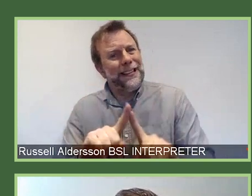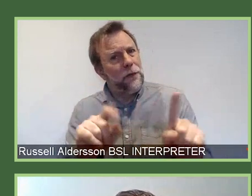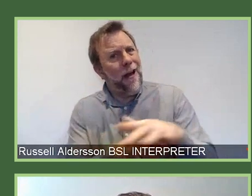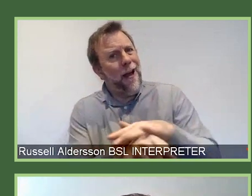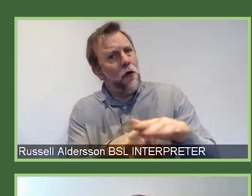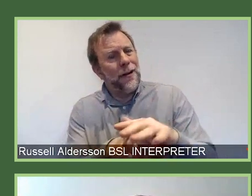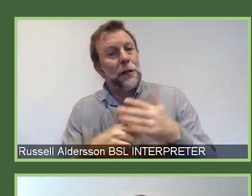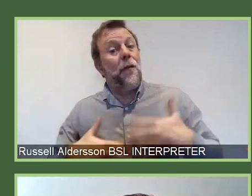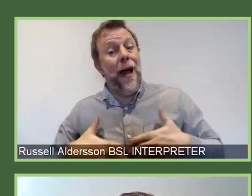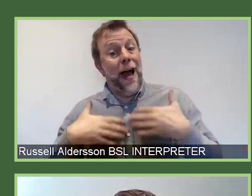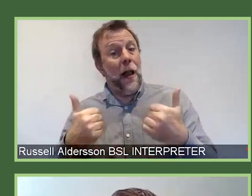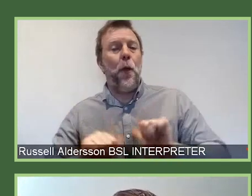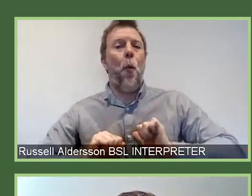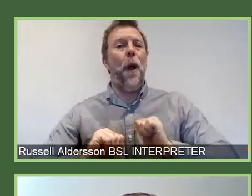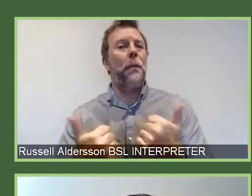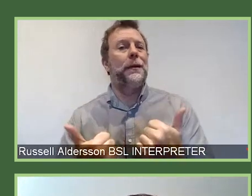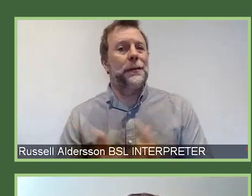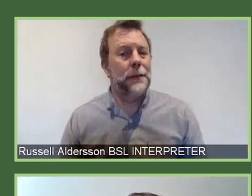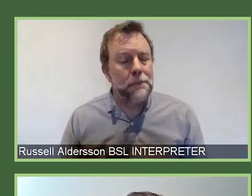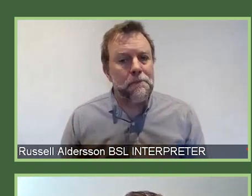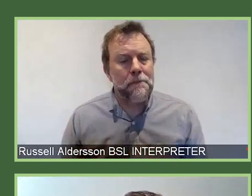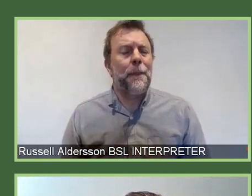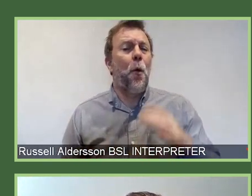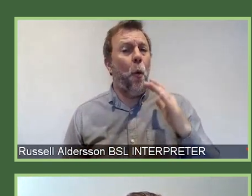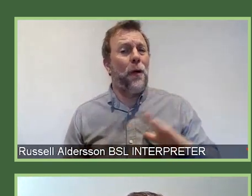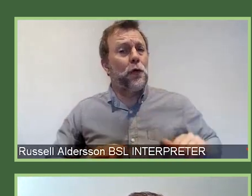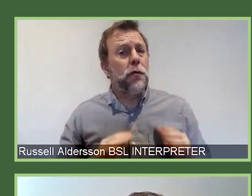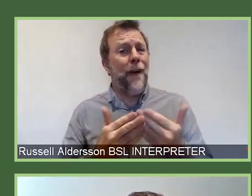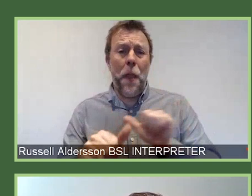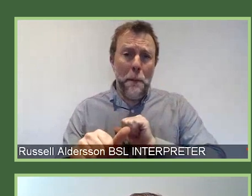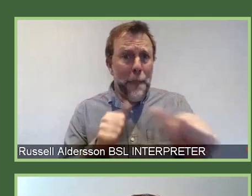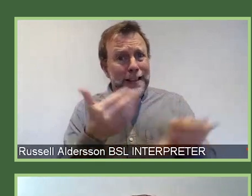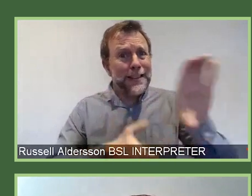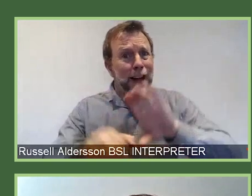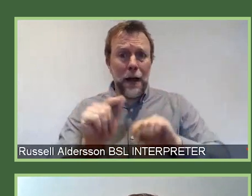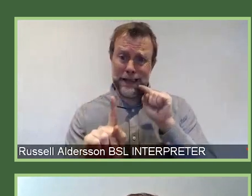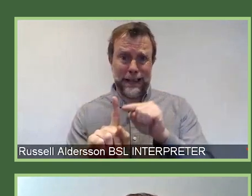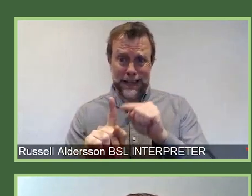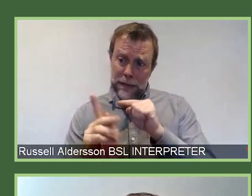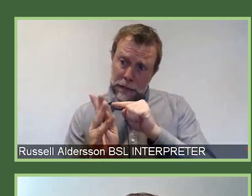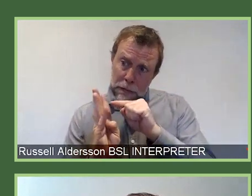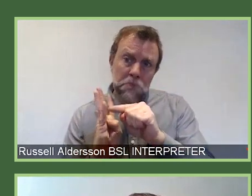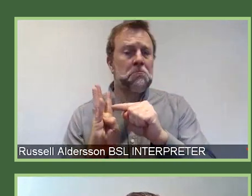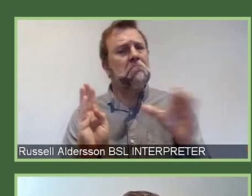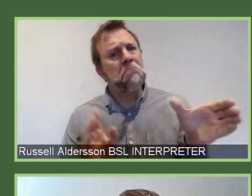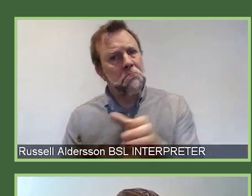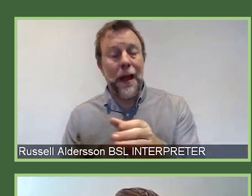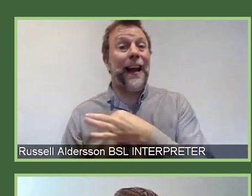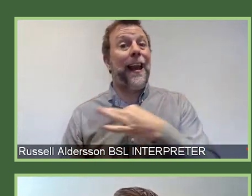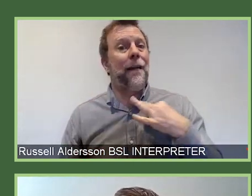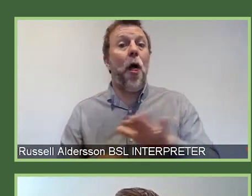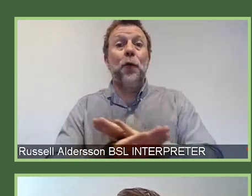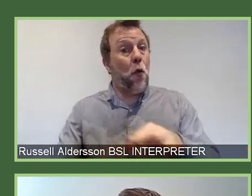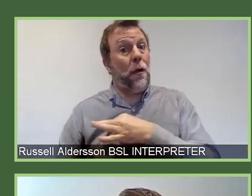wellbeing. So, we want to provide the best scientists in both clinical and non-clinical research and in